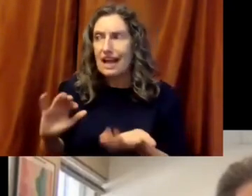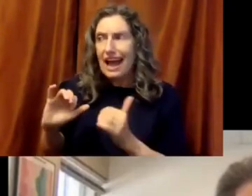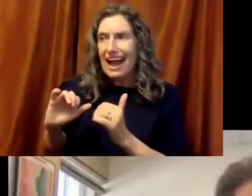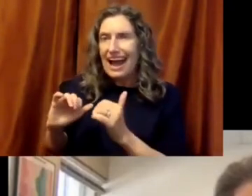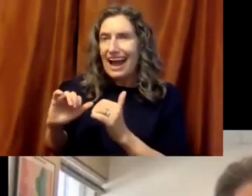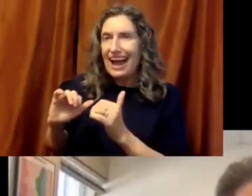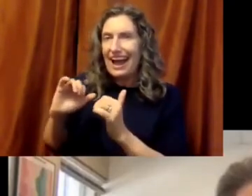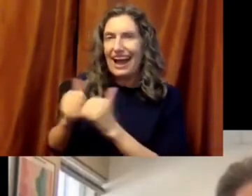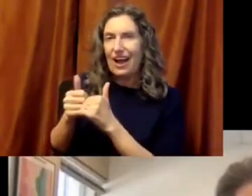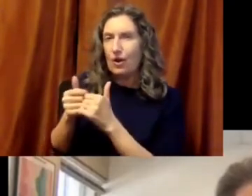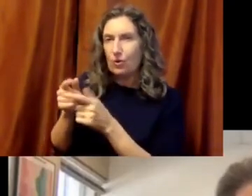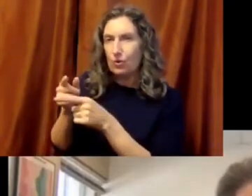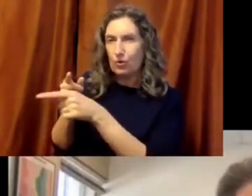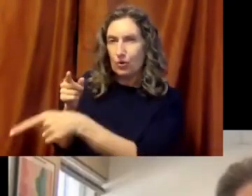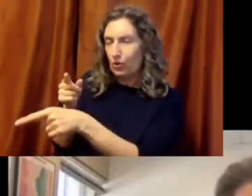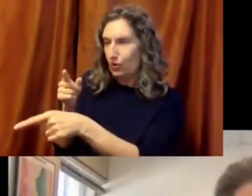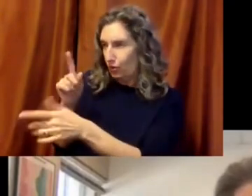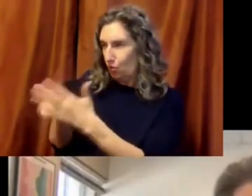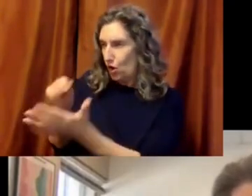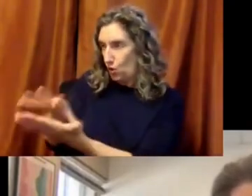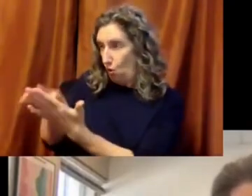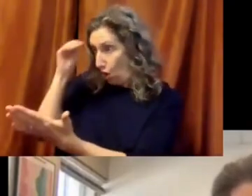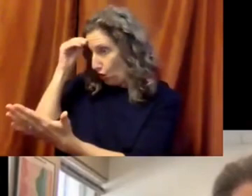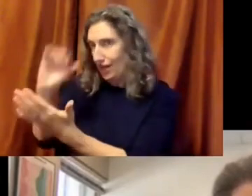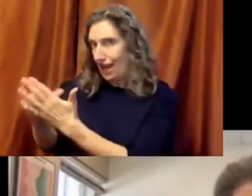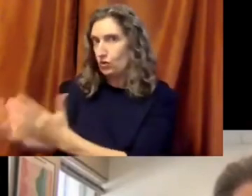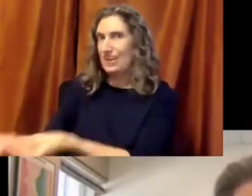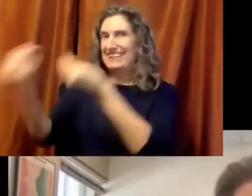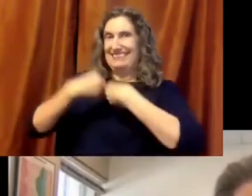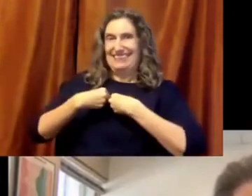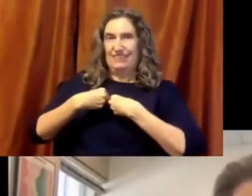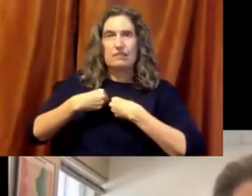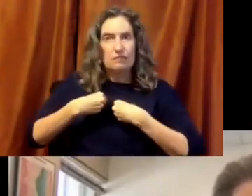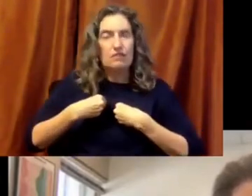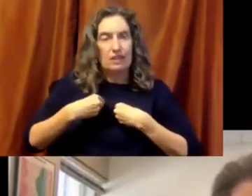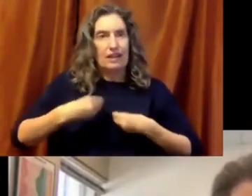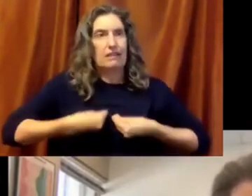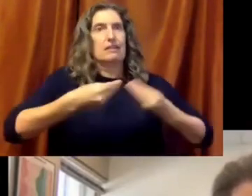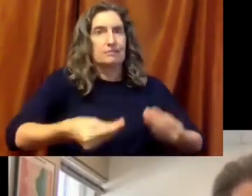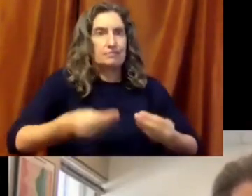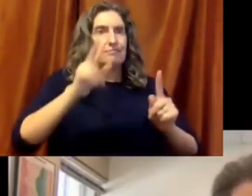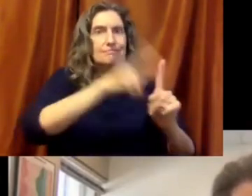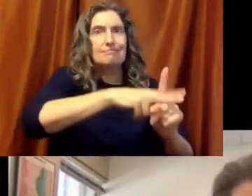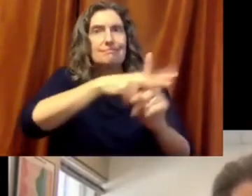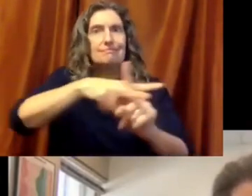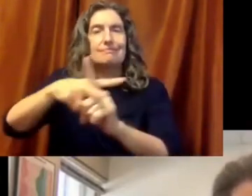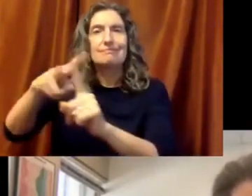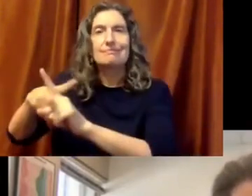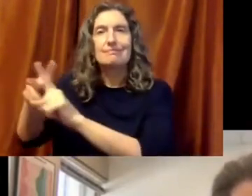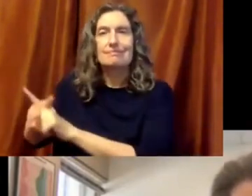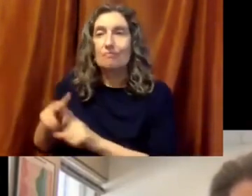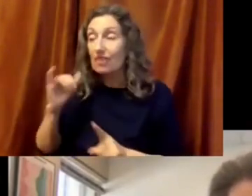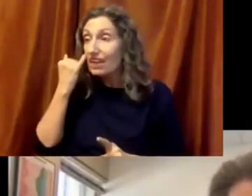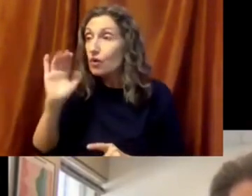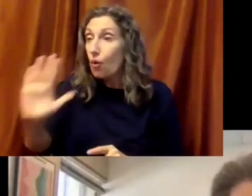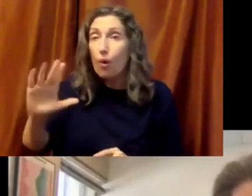that process. Learn what it is that you have had the opportunity to learn. As you've innovated in the